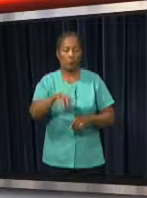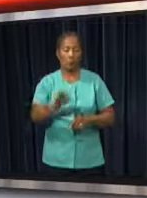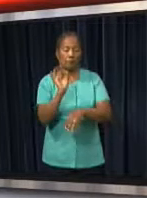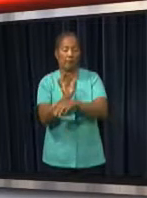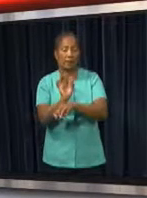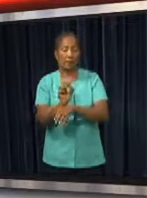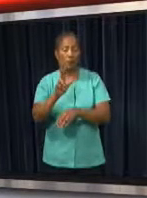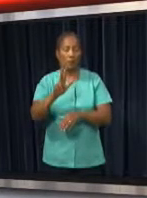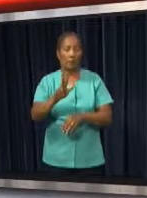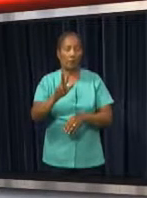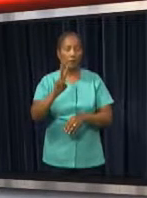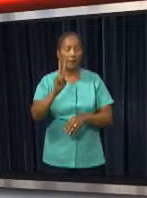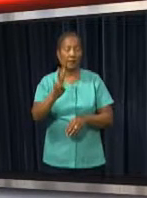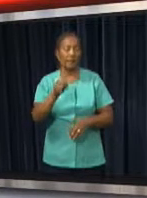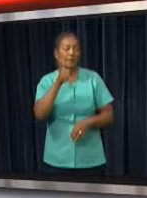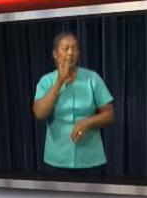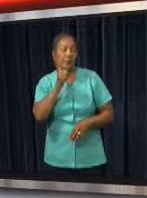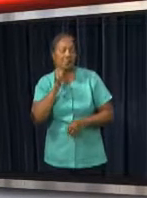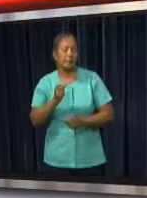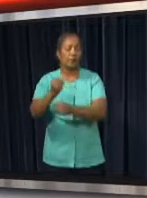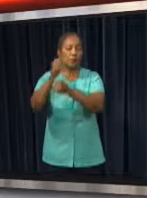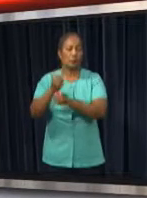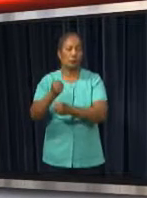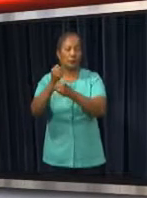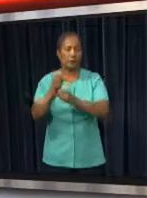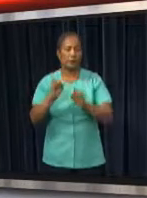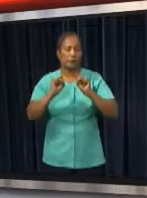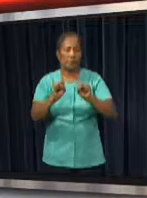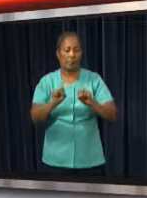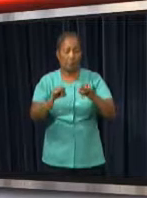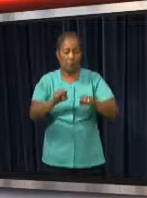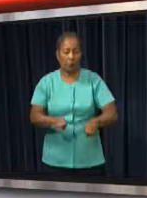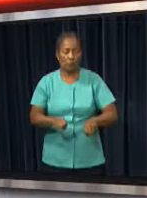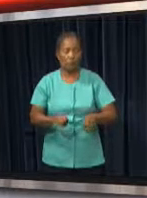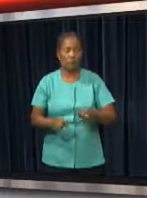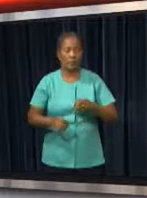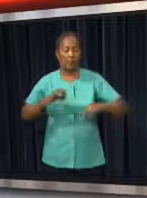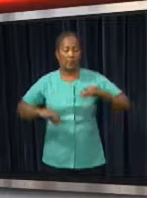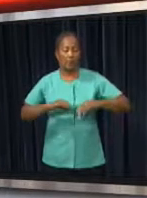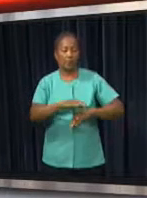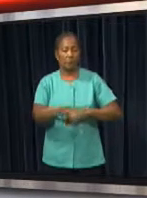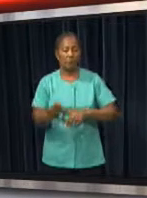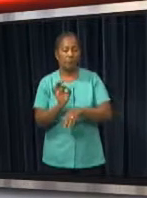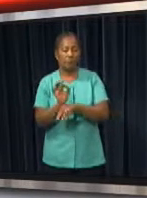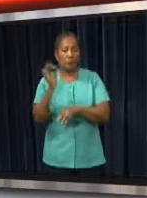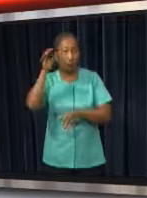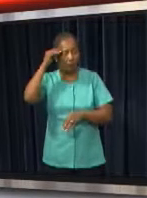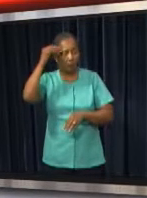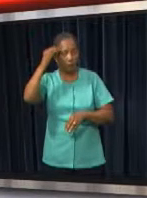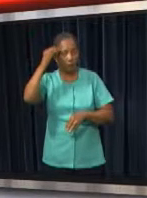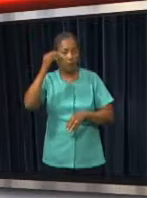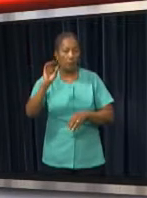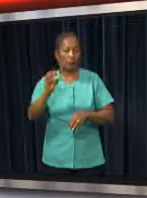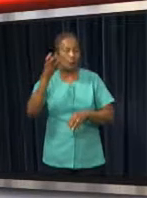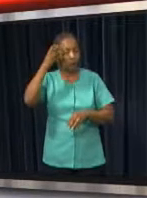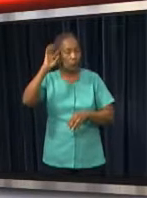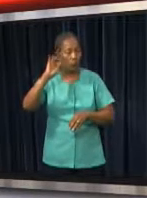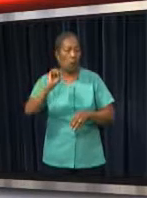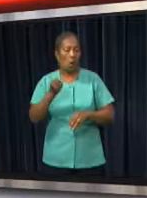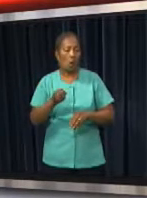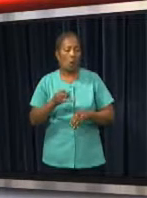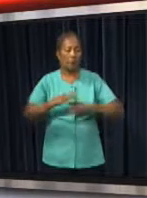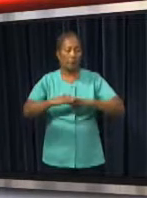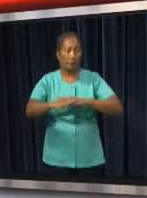Association of Teachers, BVL, Wilco Fallis, have protested yesterday against the decision of the ministry to execute the